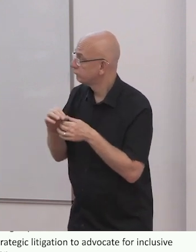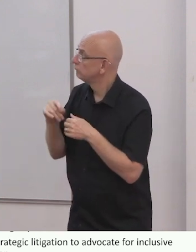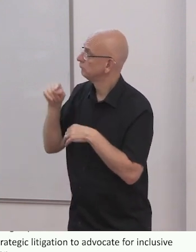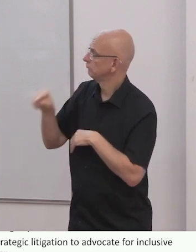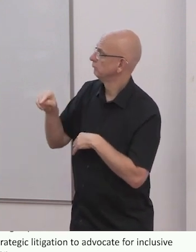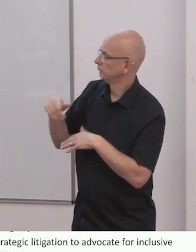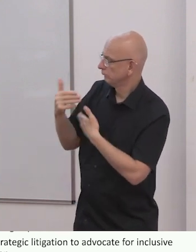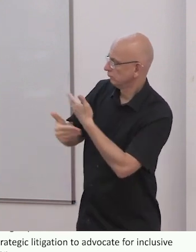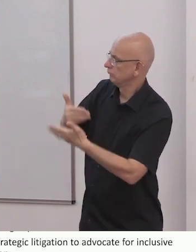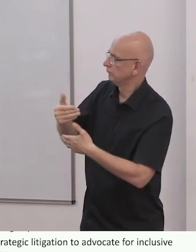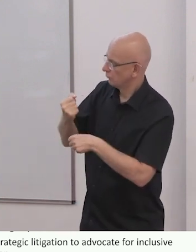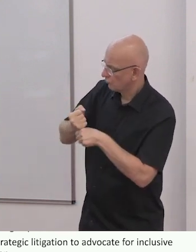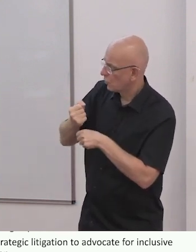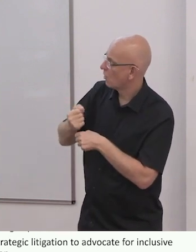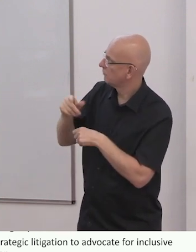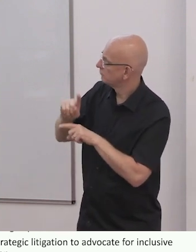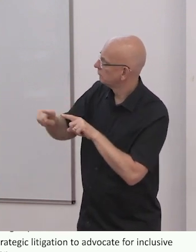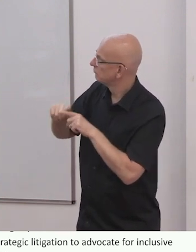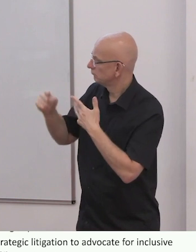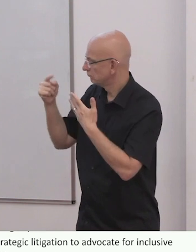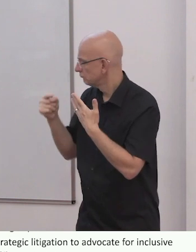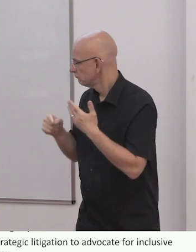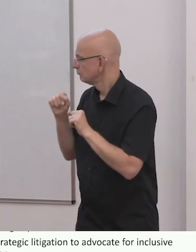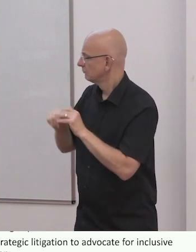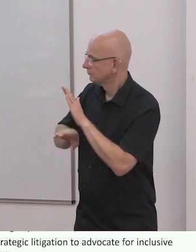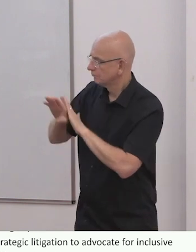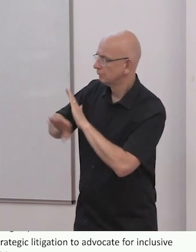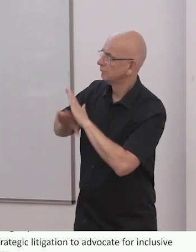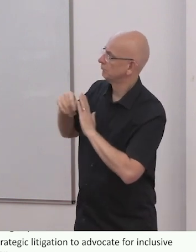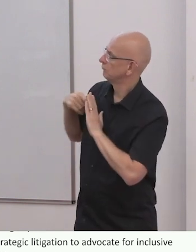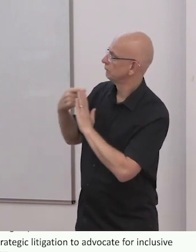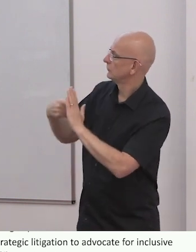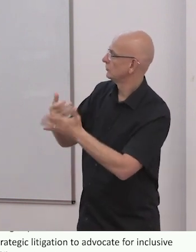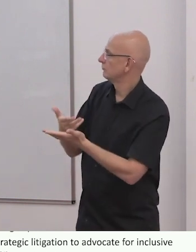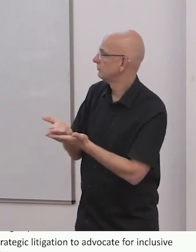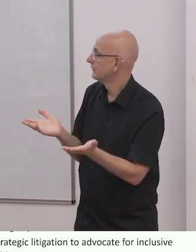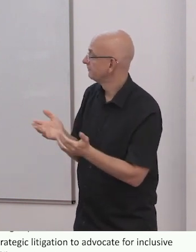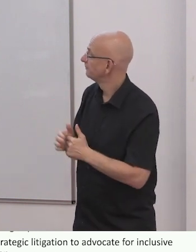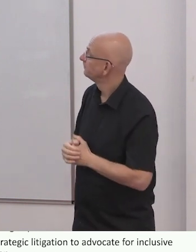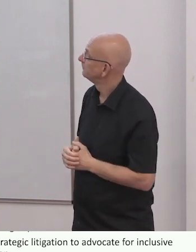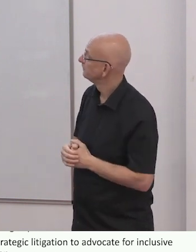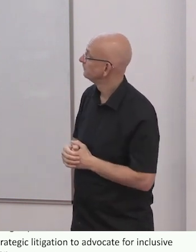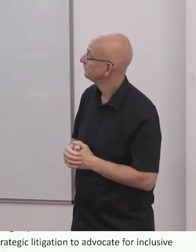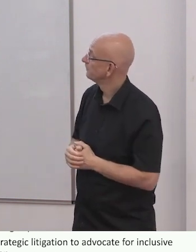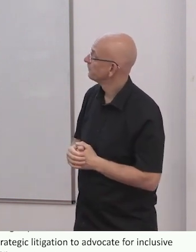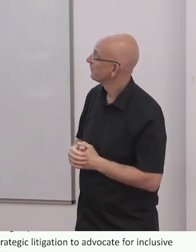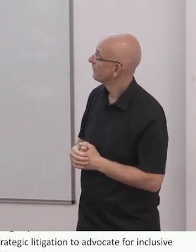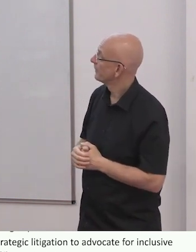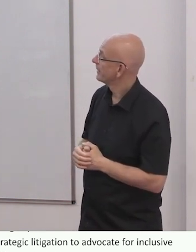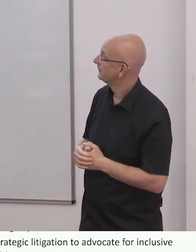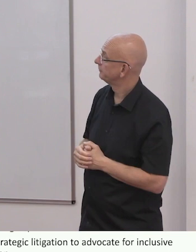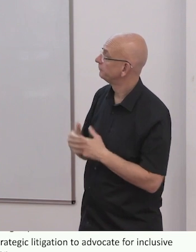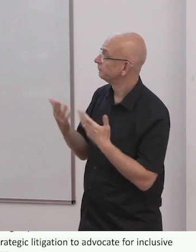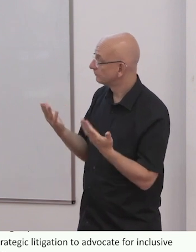missions, advocacy events and planning, as well as thematic discussions. Examples